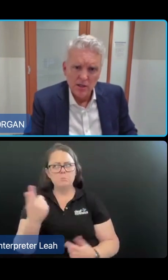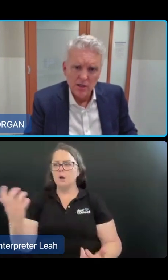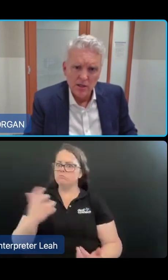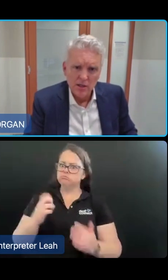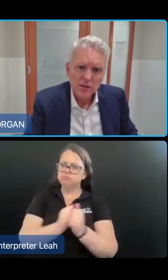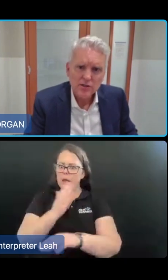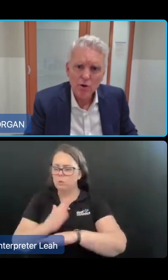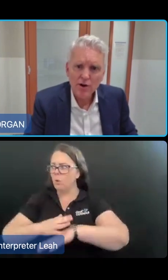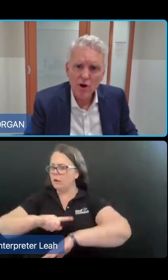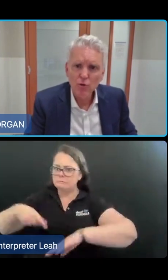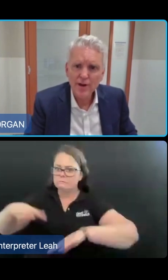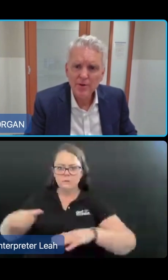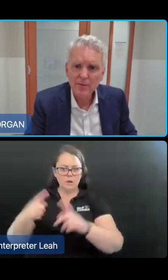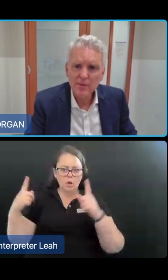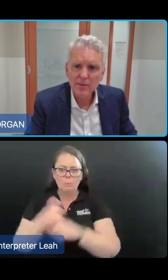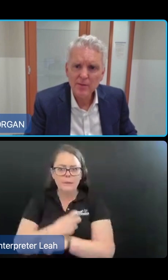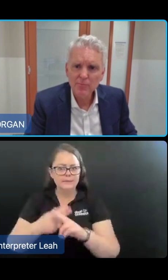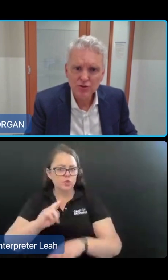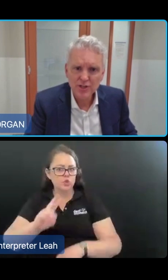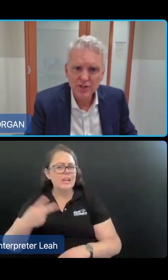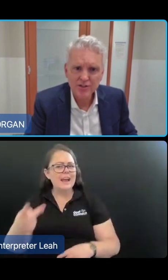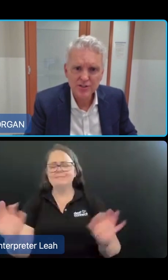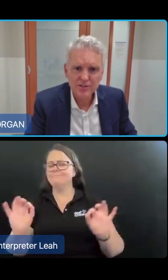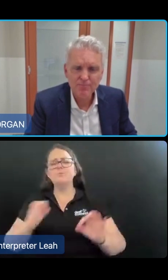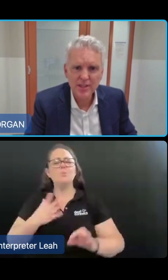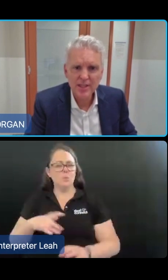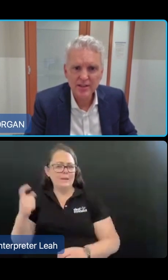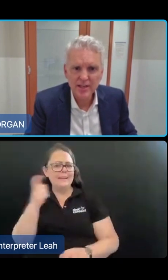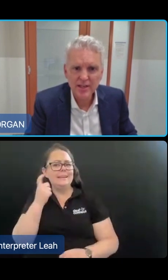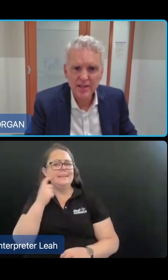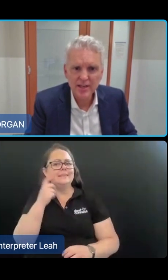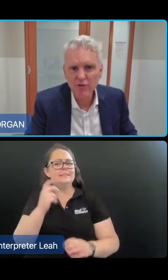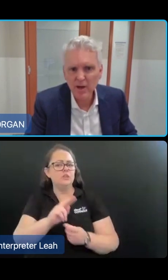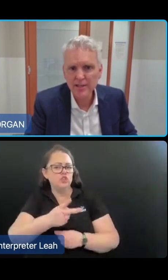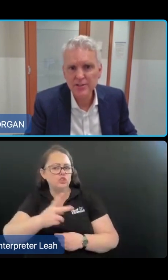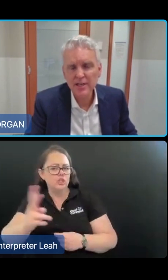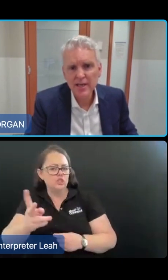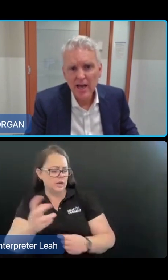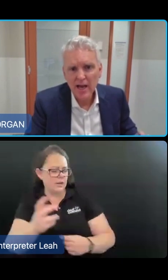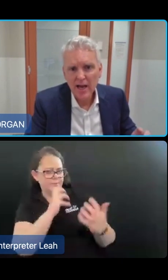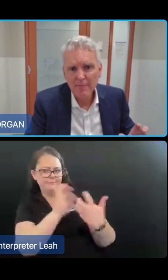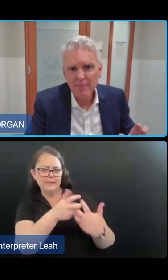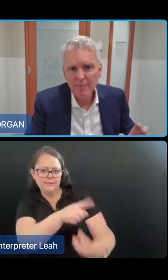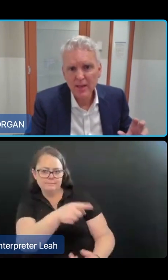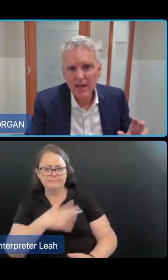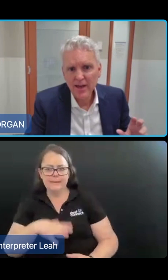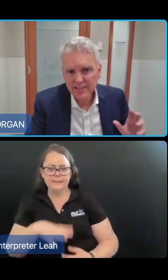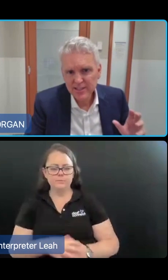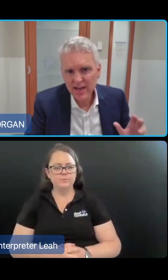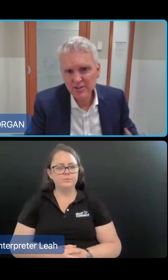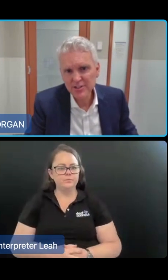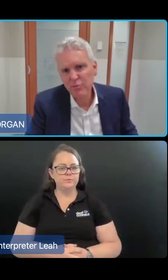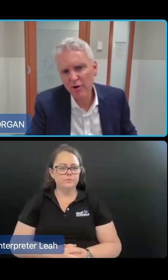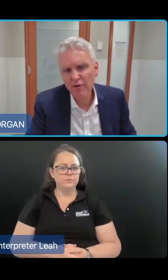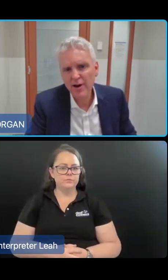So while Support at Home will now be implemented in two stages, the end state remains and that